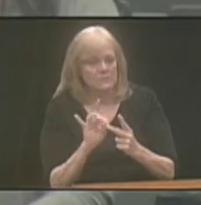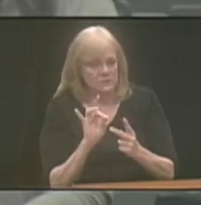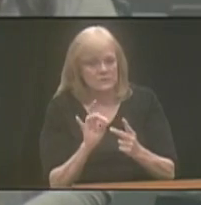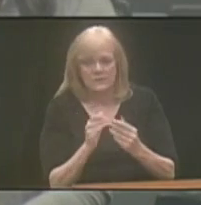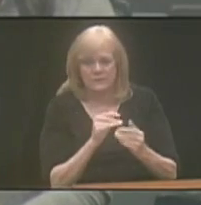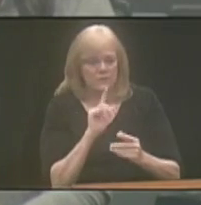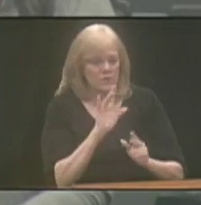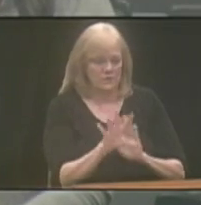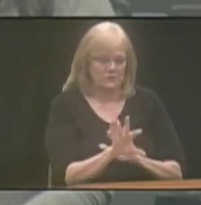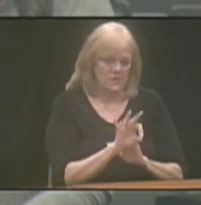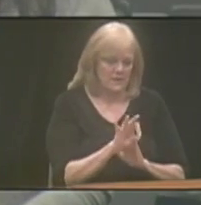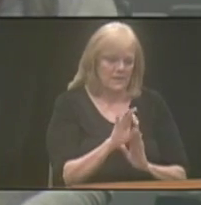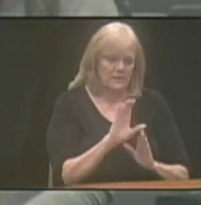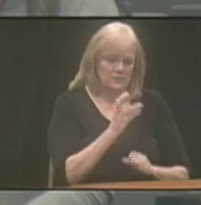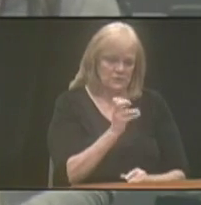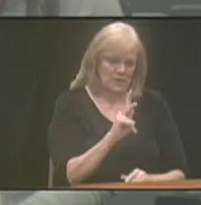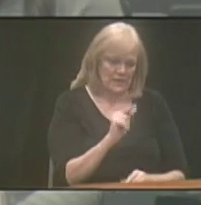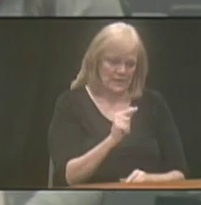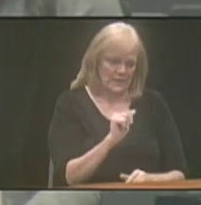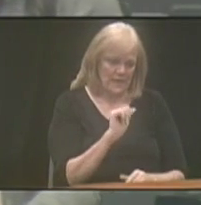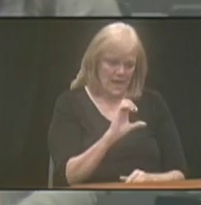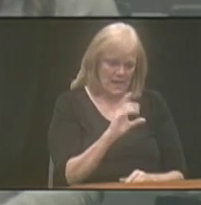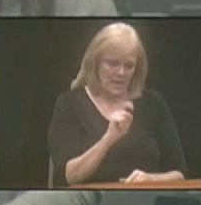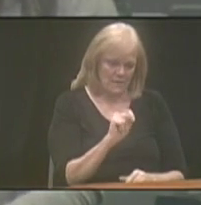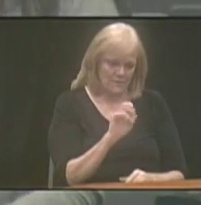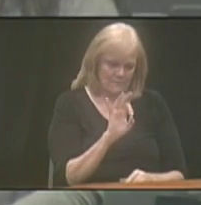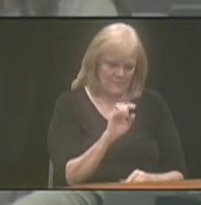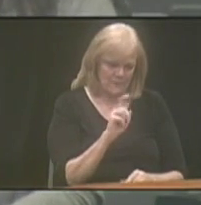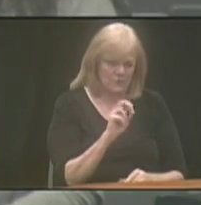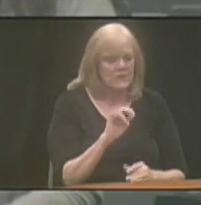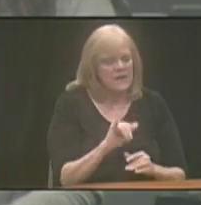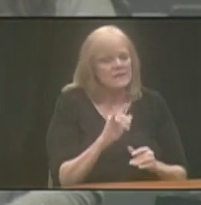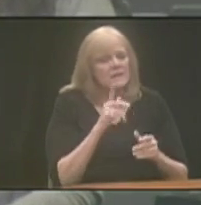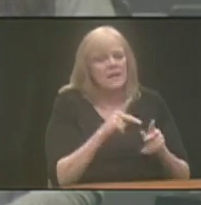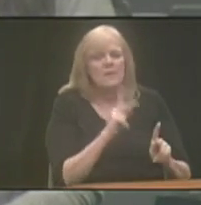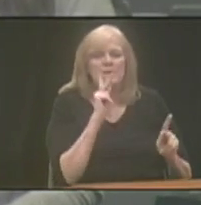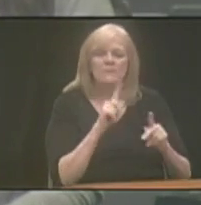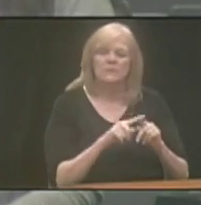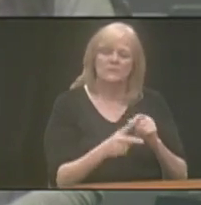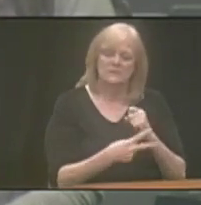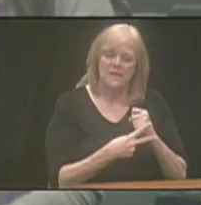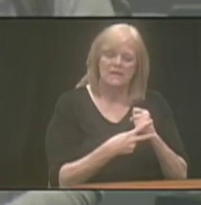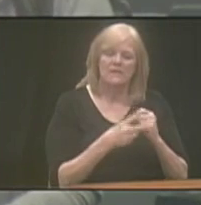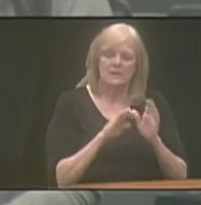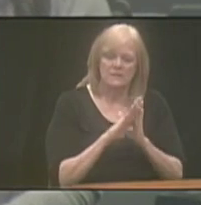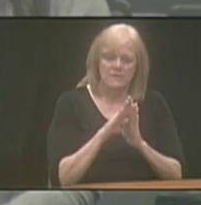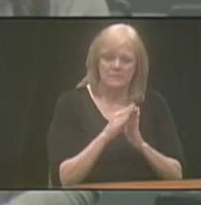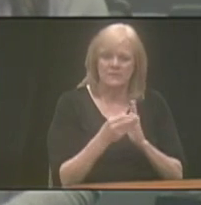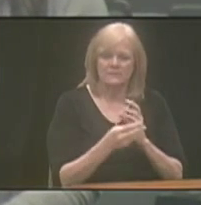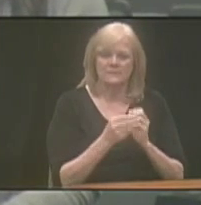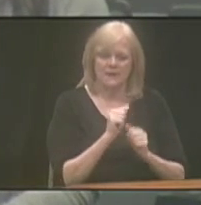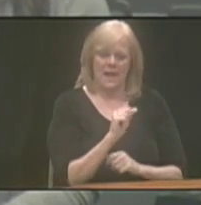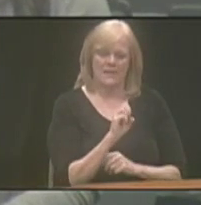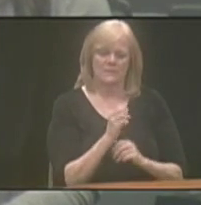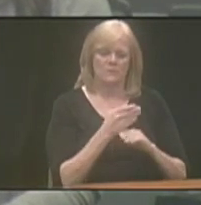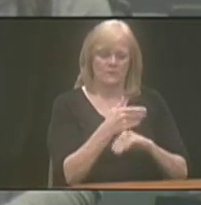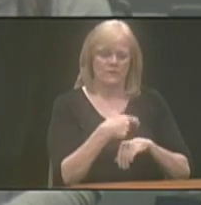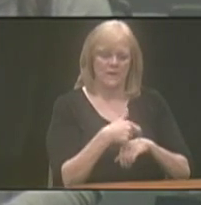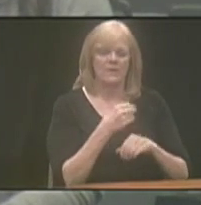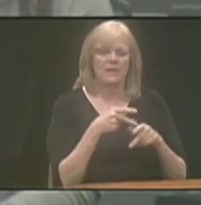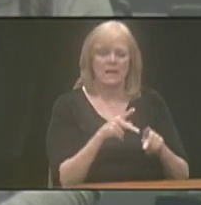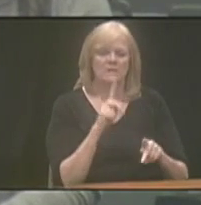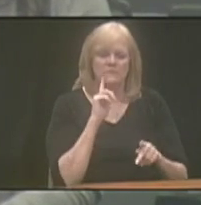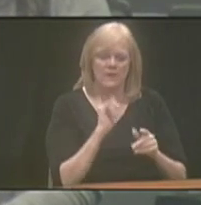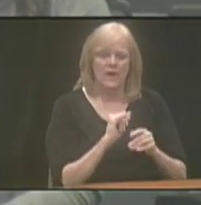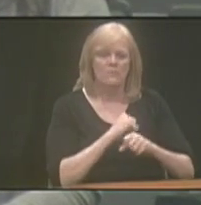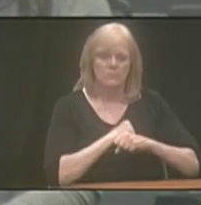if you're selecting the checking account feature, these are designed to help folks save and develop assets over time. And it also